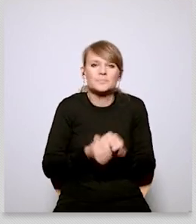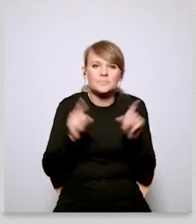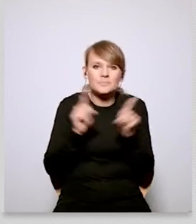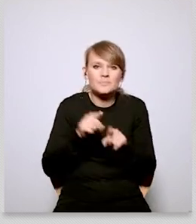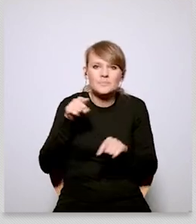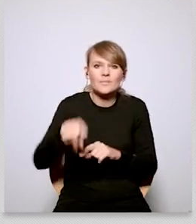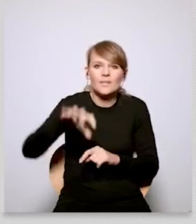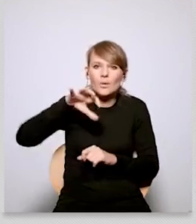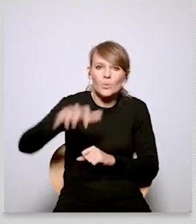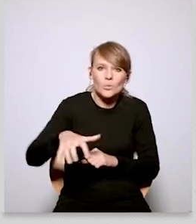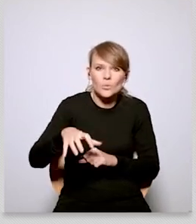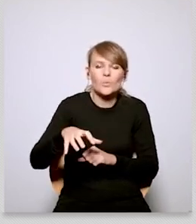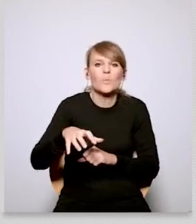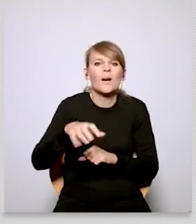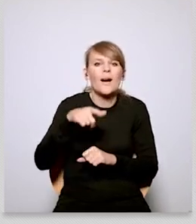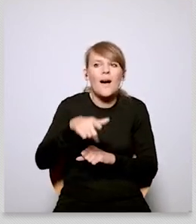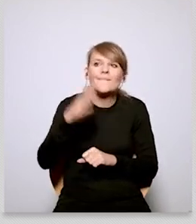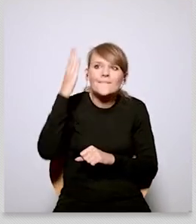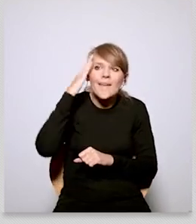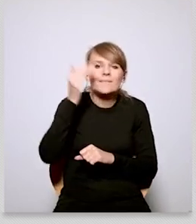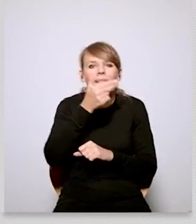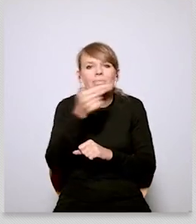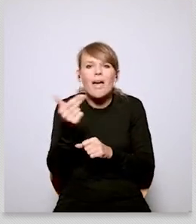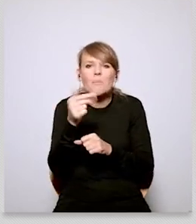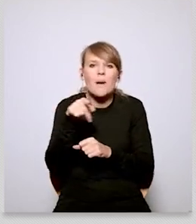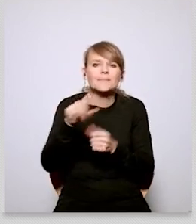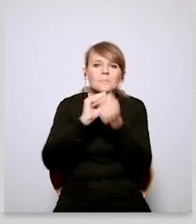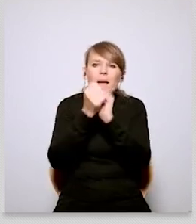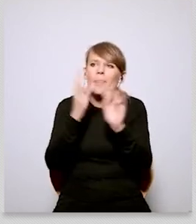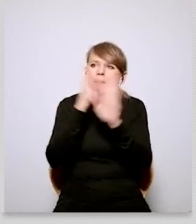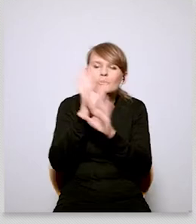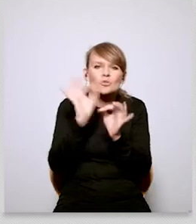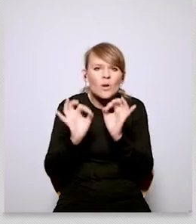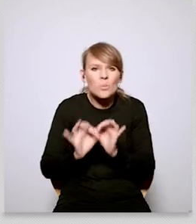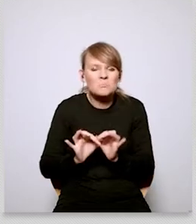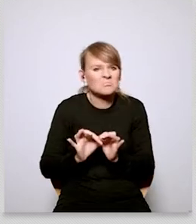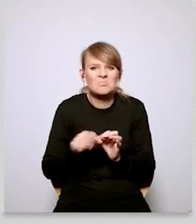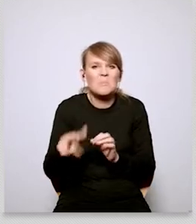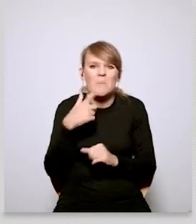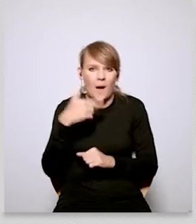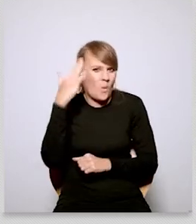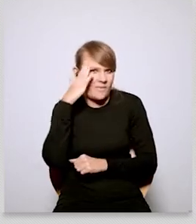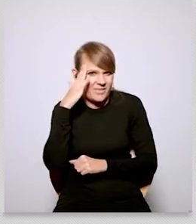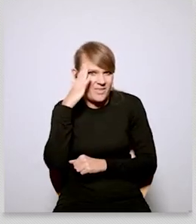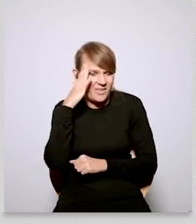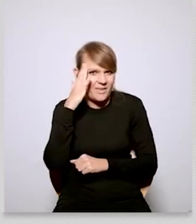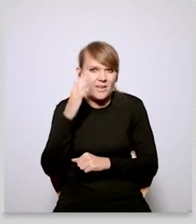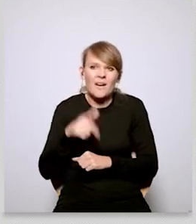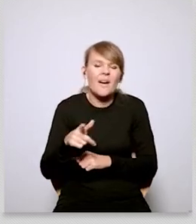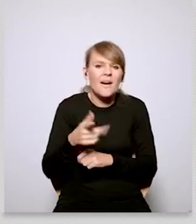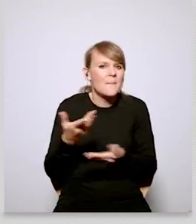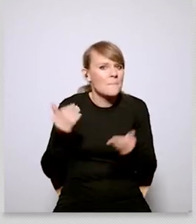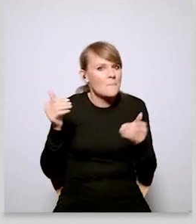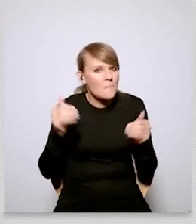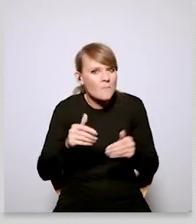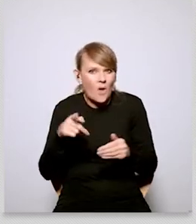their behavior and it is also a social group of people who do not know